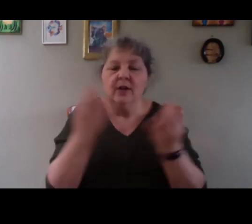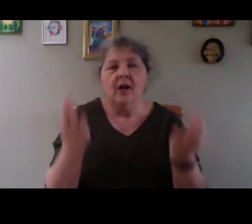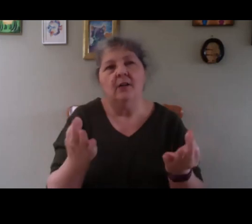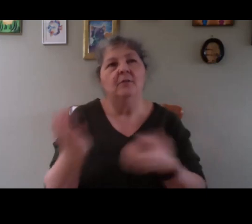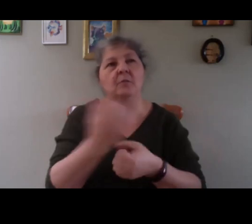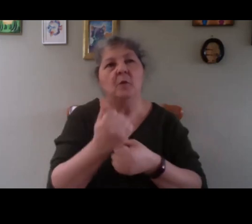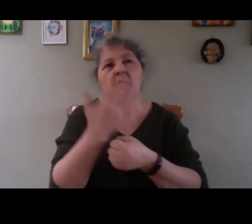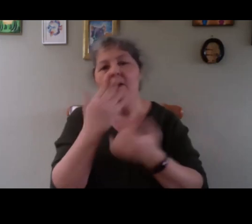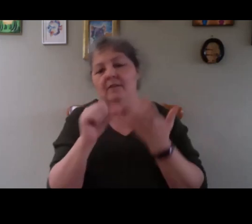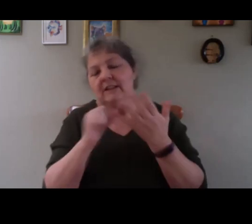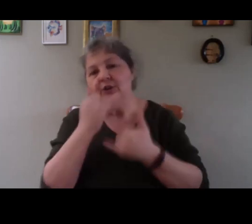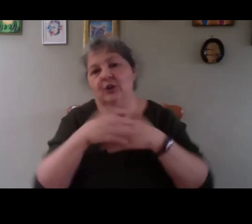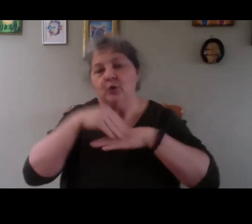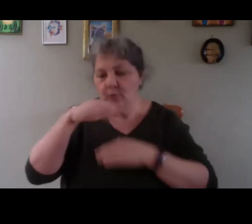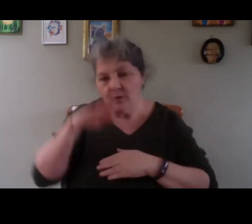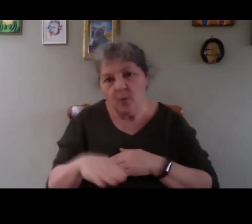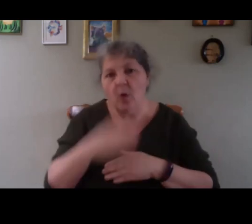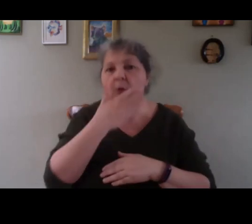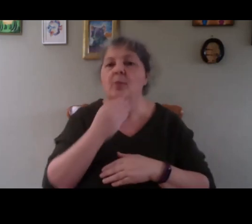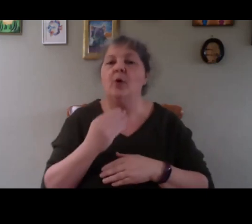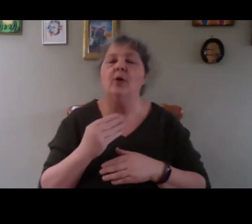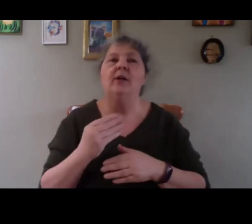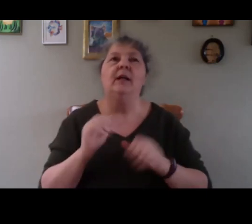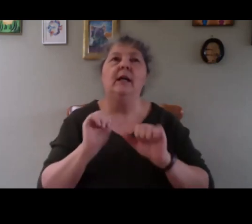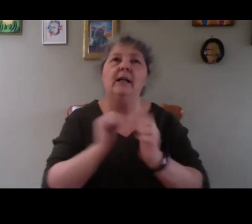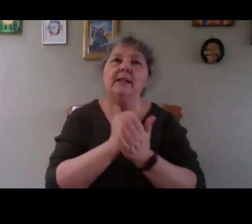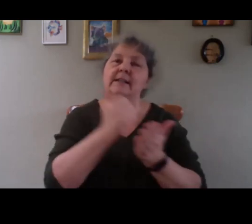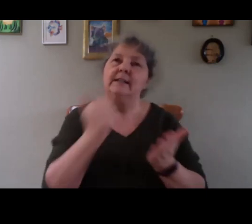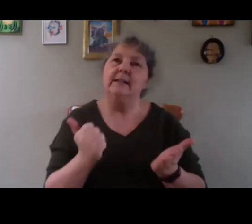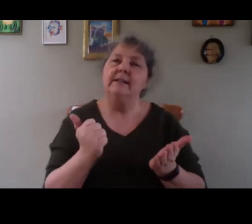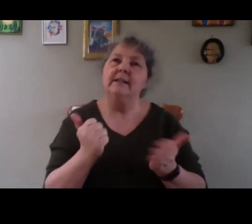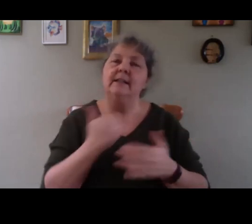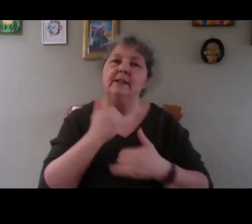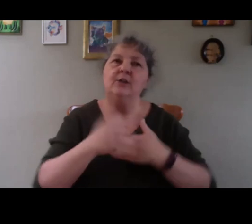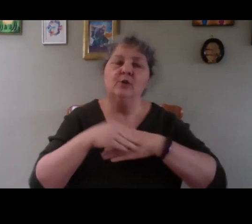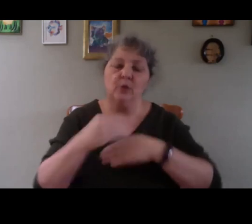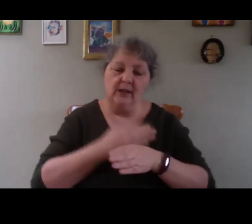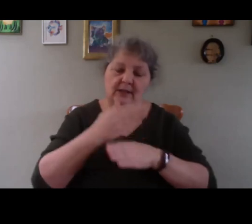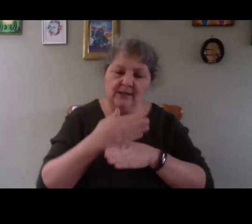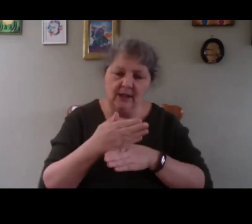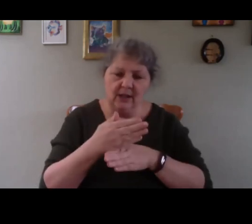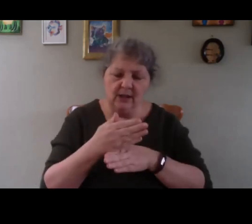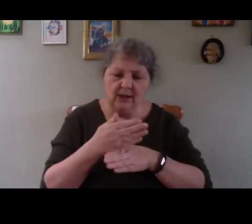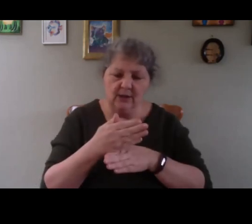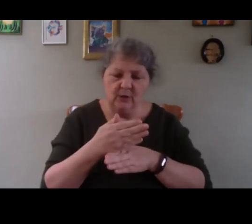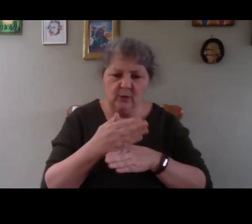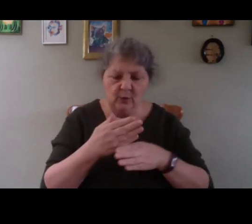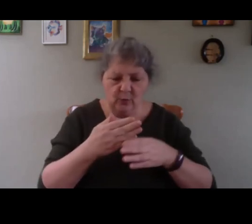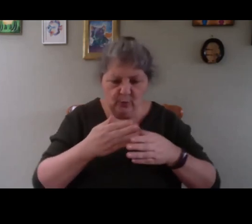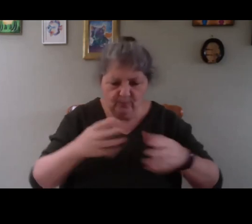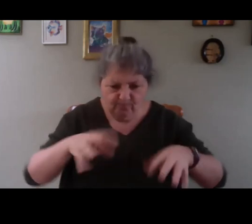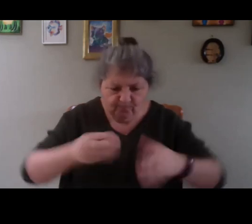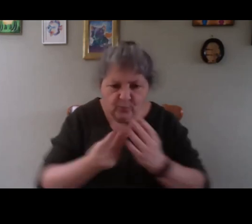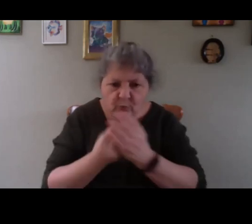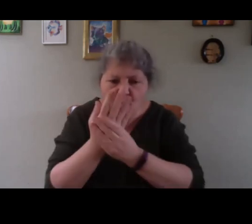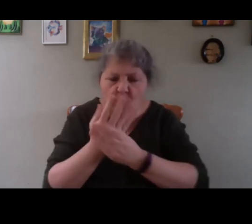very small. And at 16, I started a wall garden to produce food for